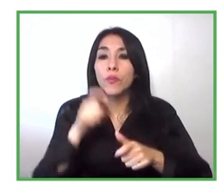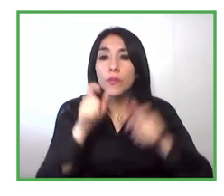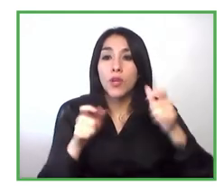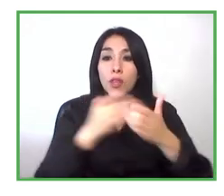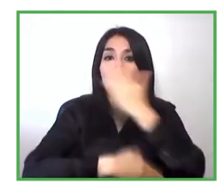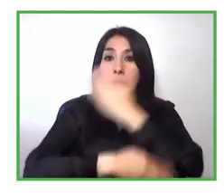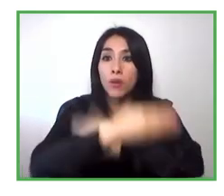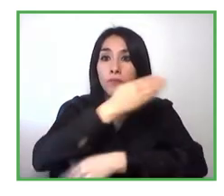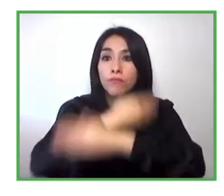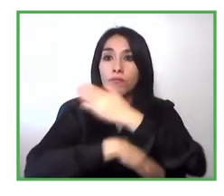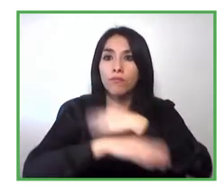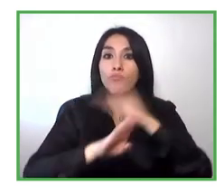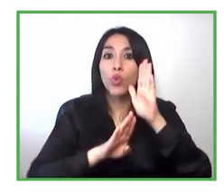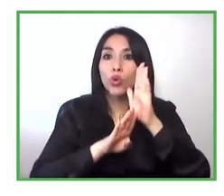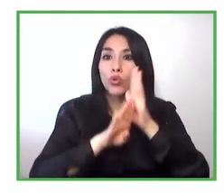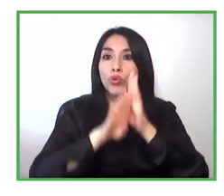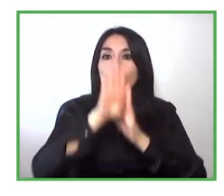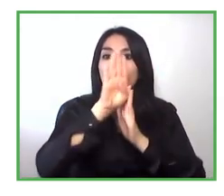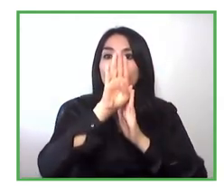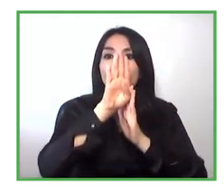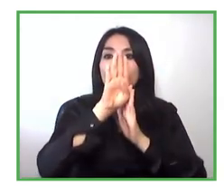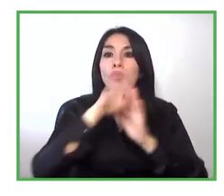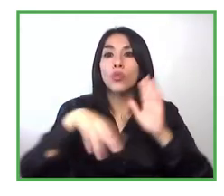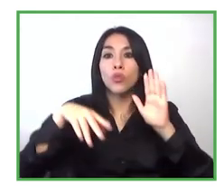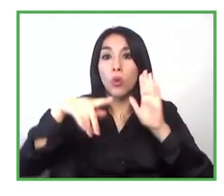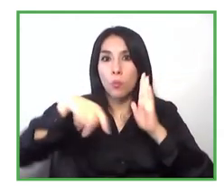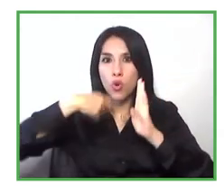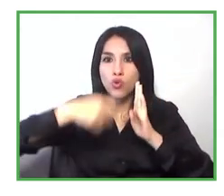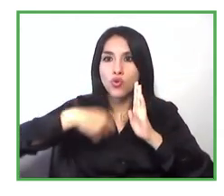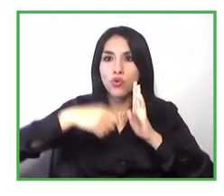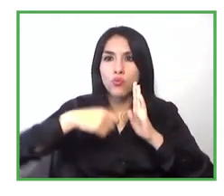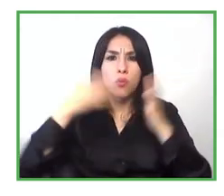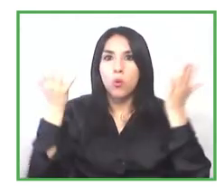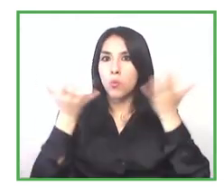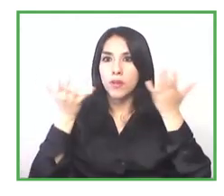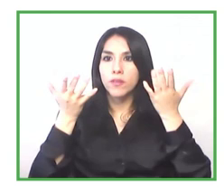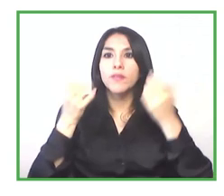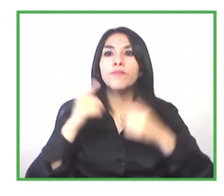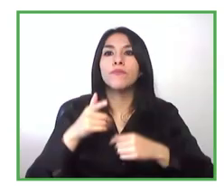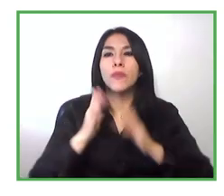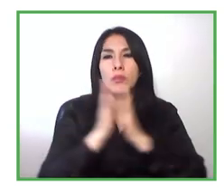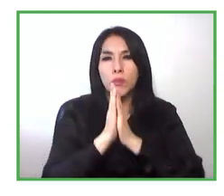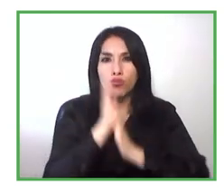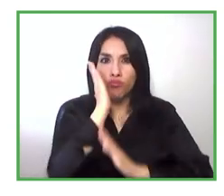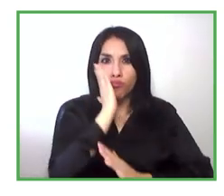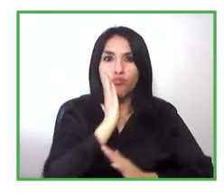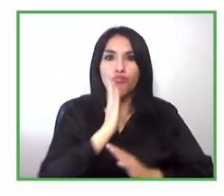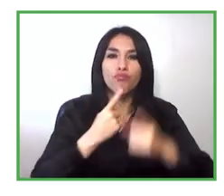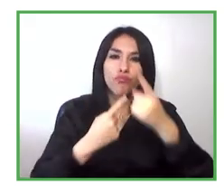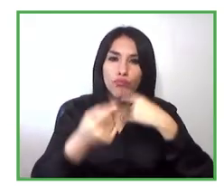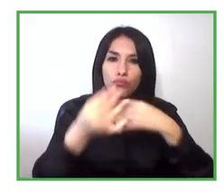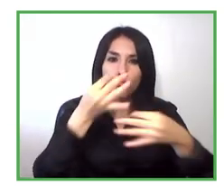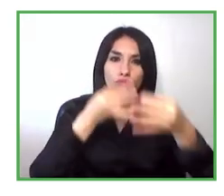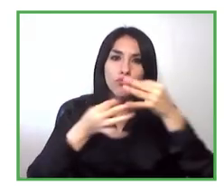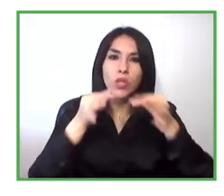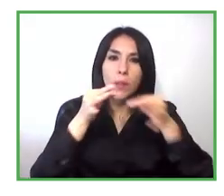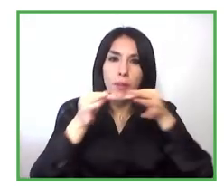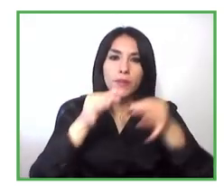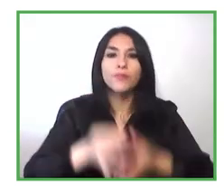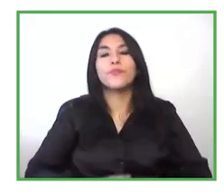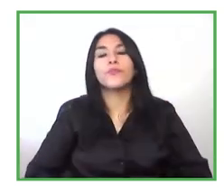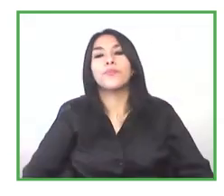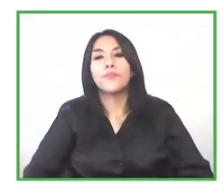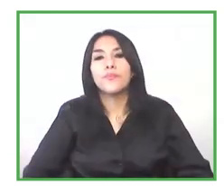yes